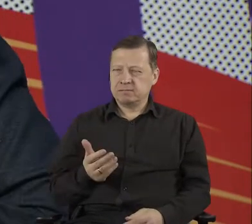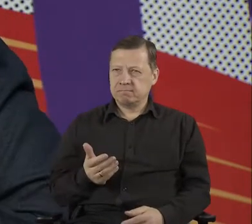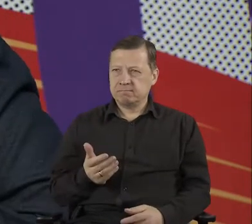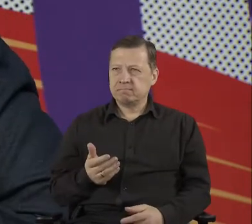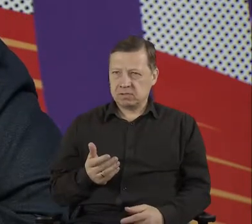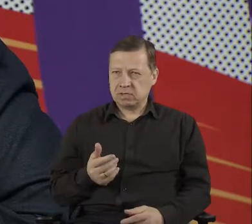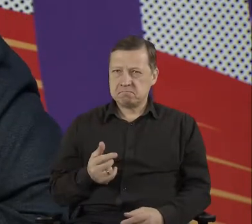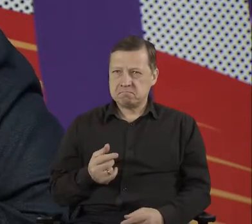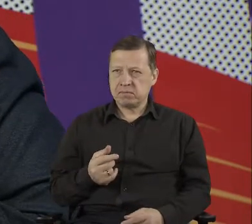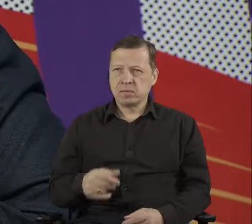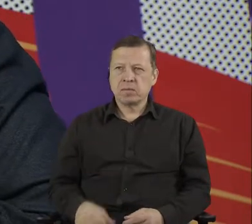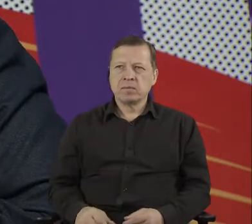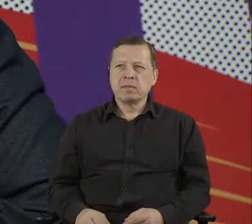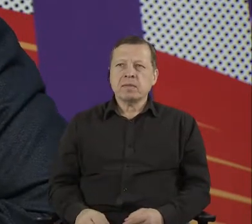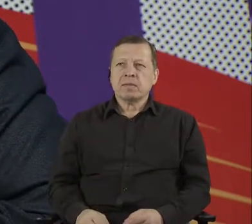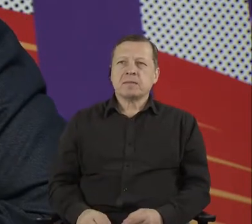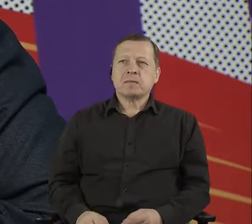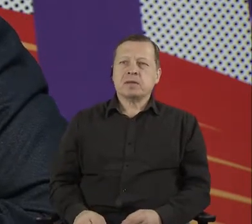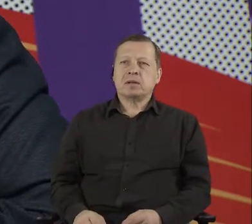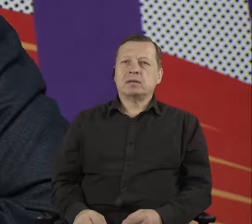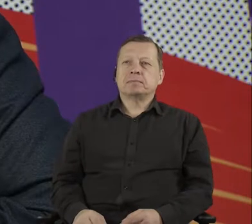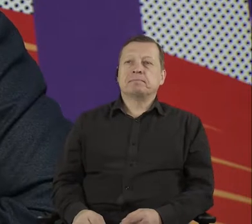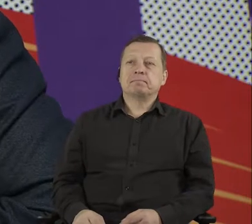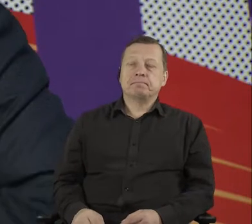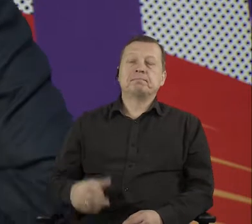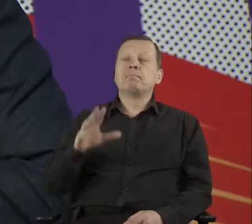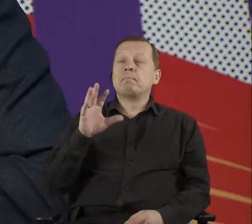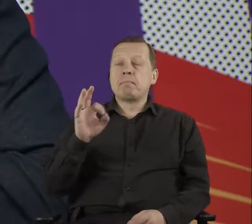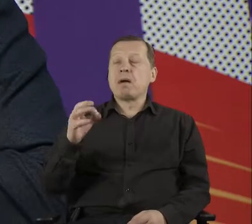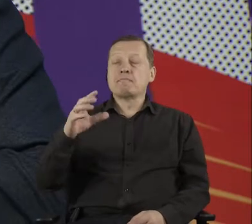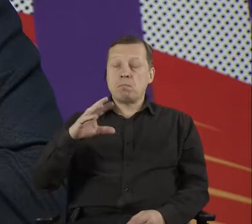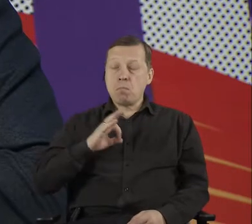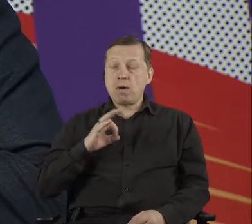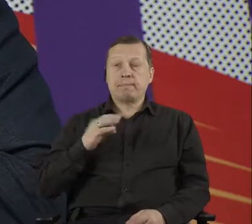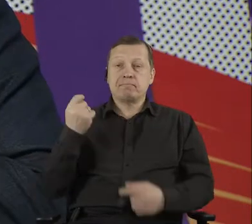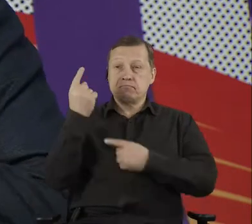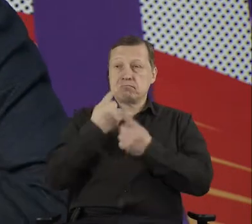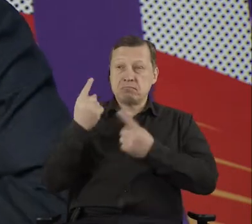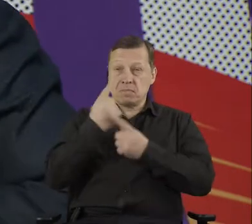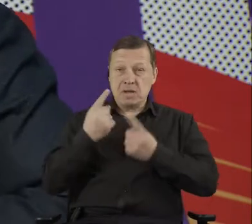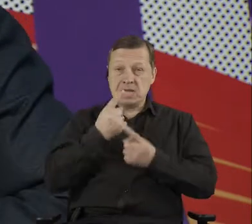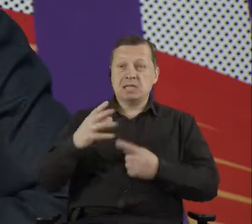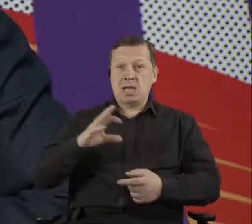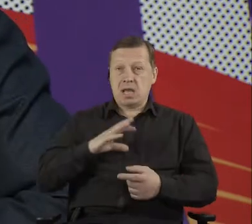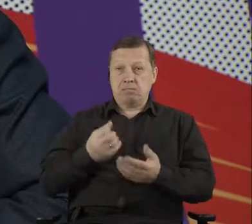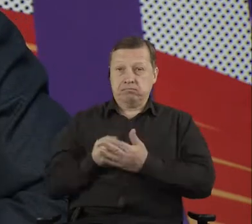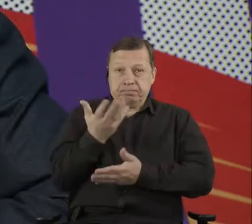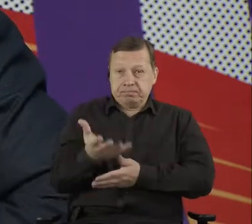move the question forward and explain why I asked about